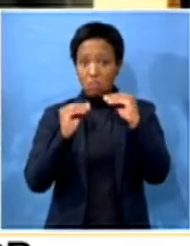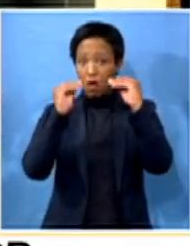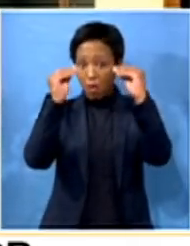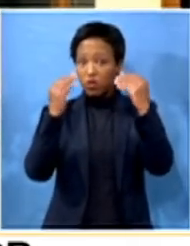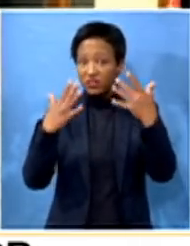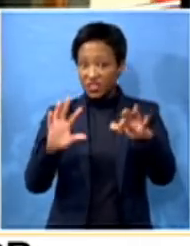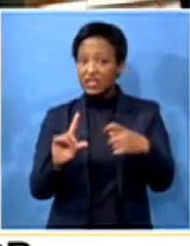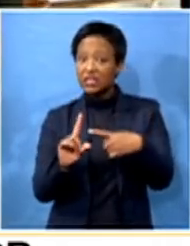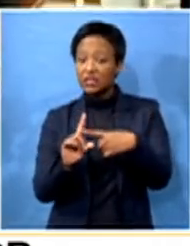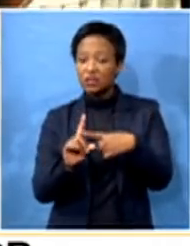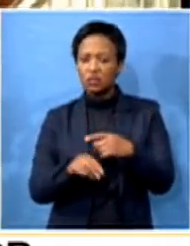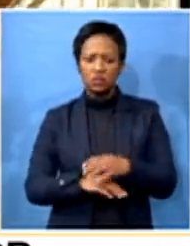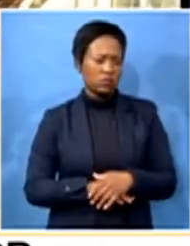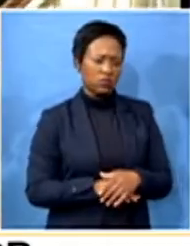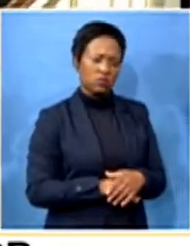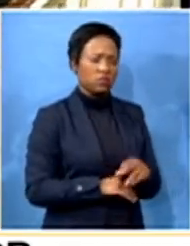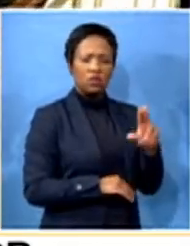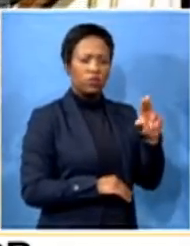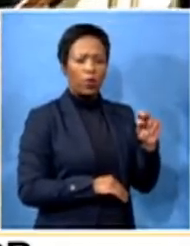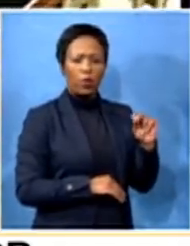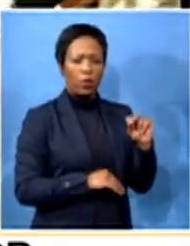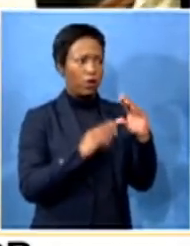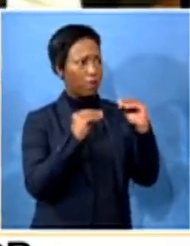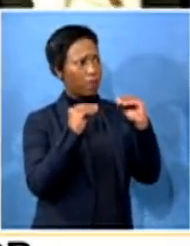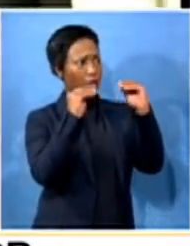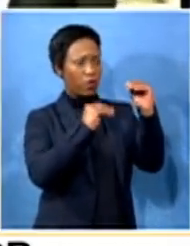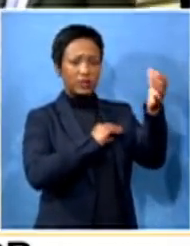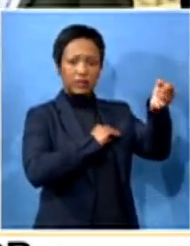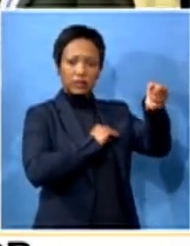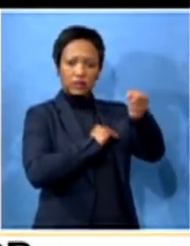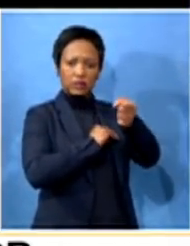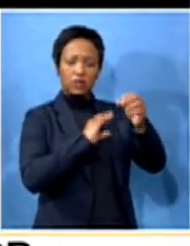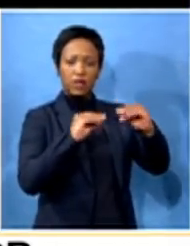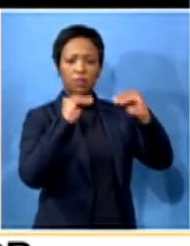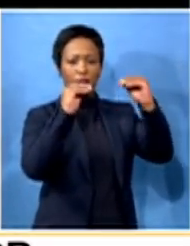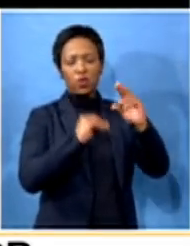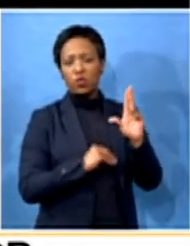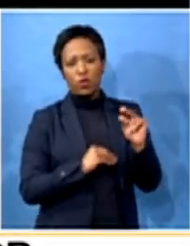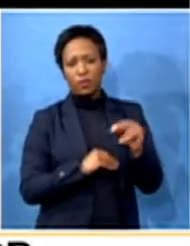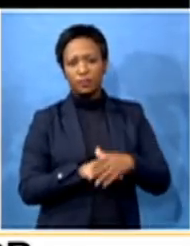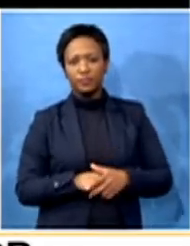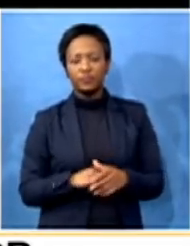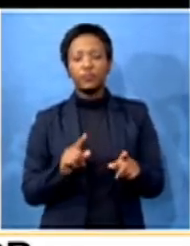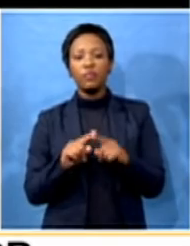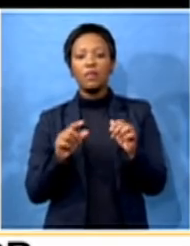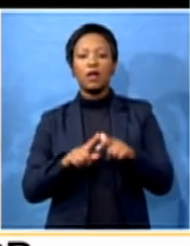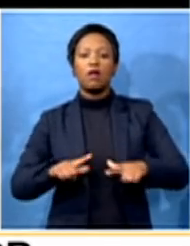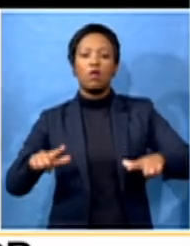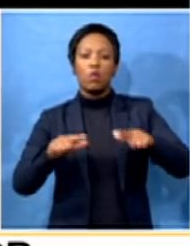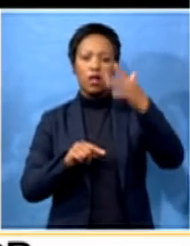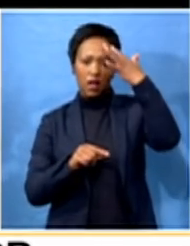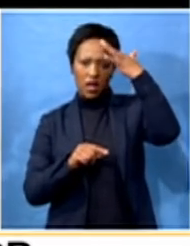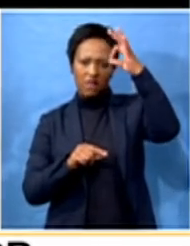No, it is not a promotion. Why not? understand the local government. Local government is the core area of